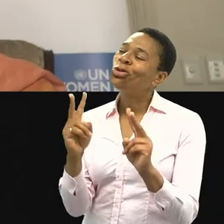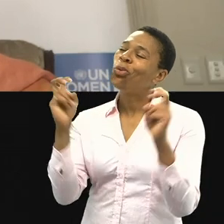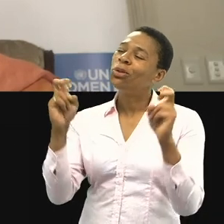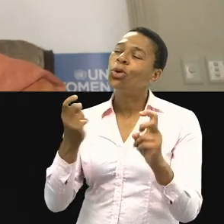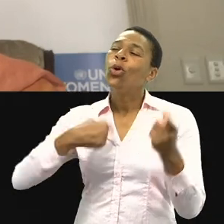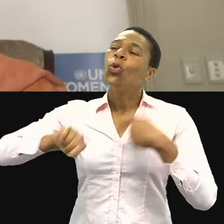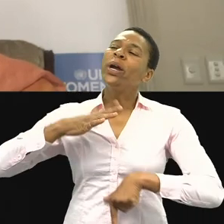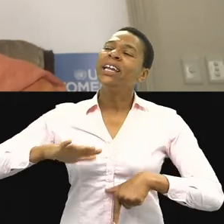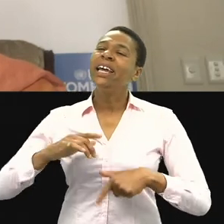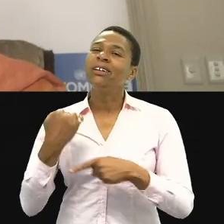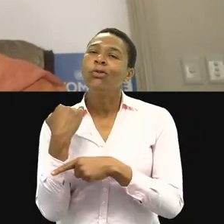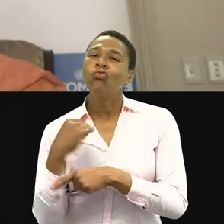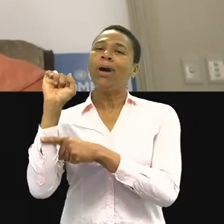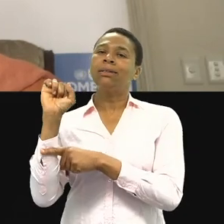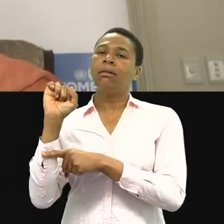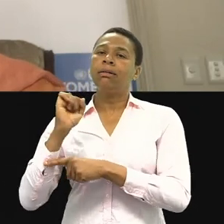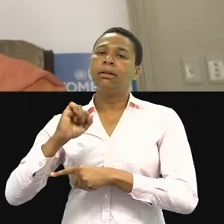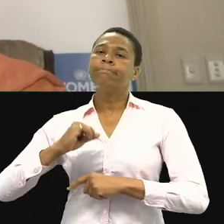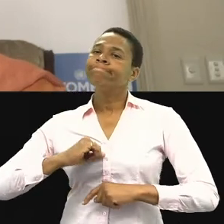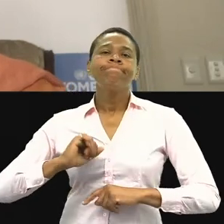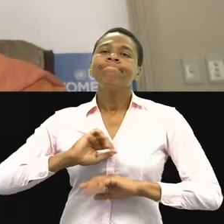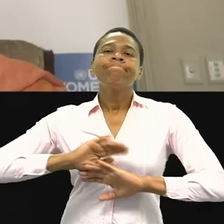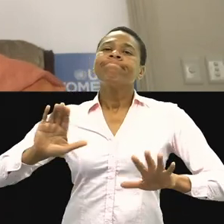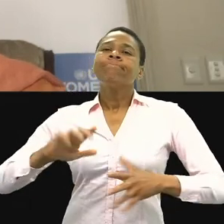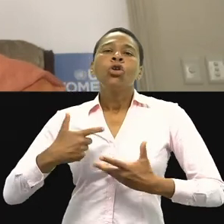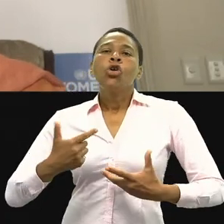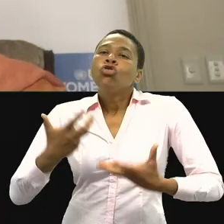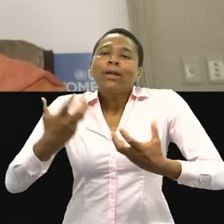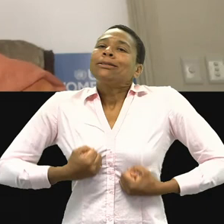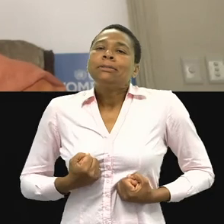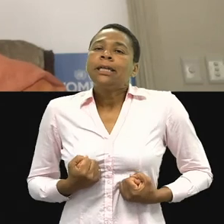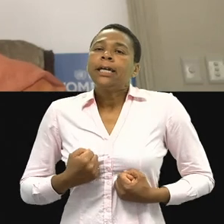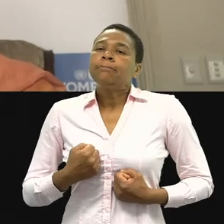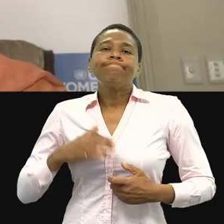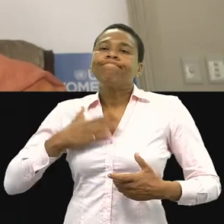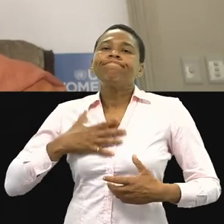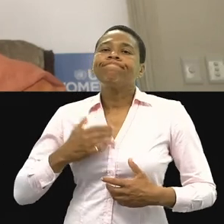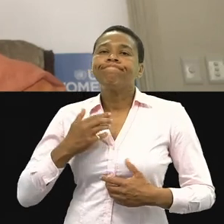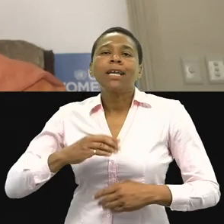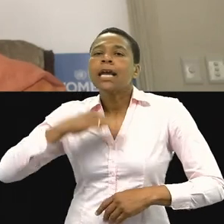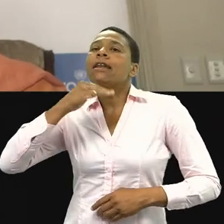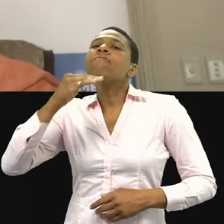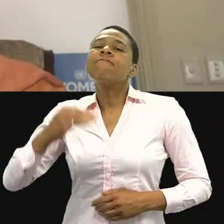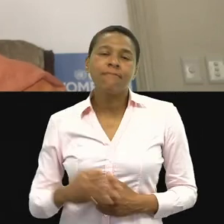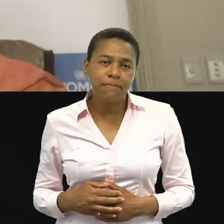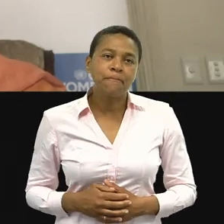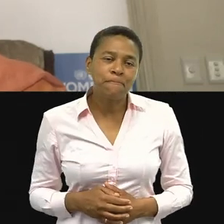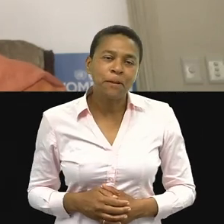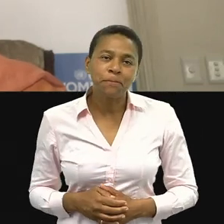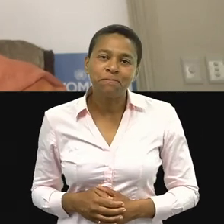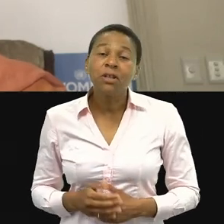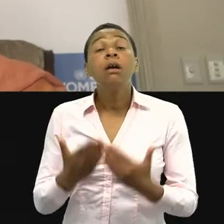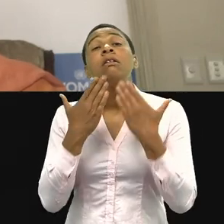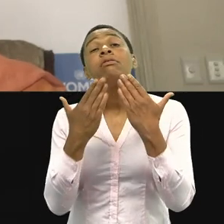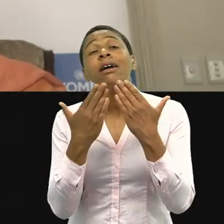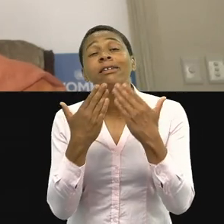impatience. And it's a call out for that. So everybody watching at this point, from Zilli, thank you so much. Thank you for all the work that you do with UN